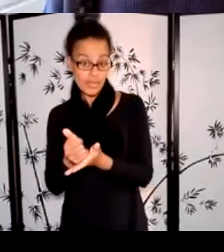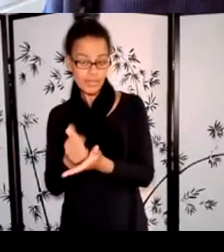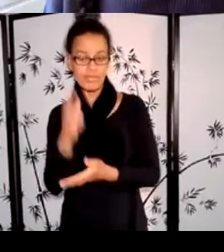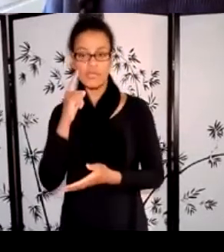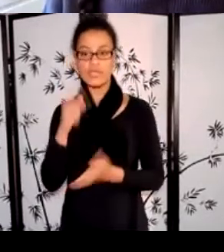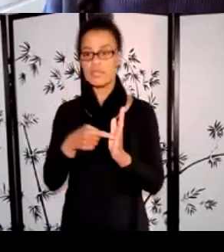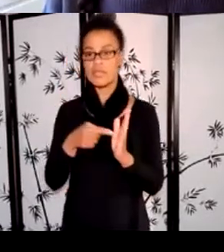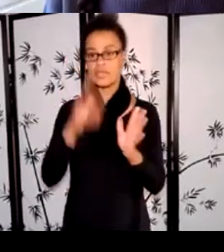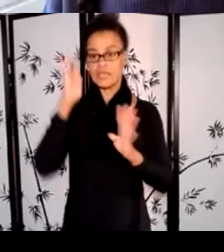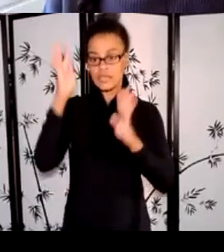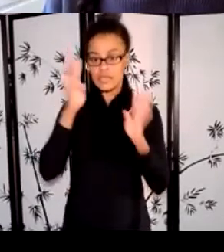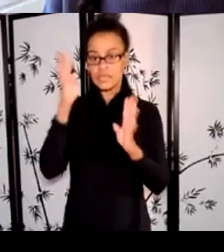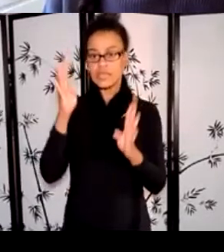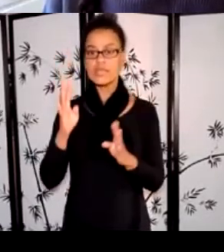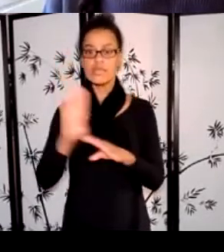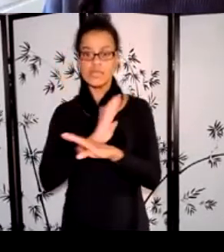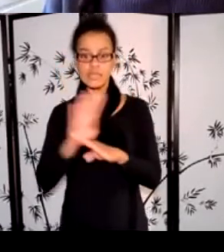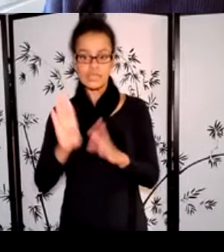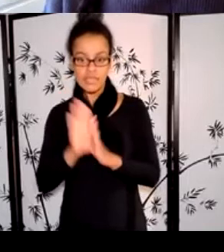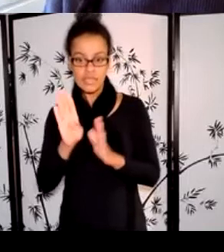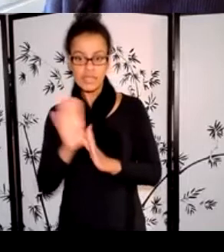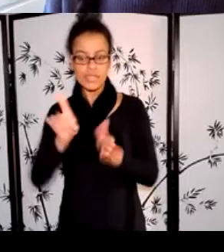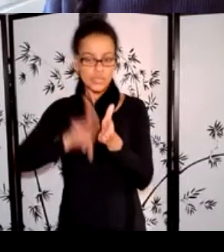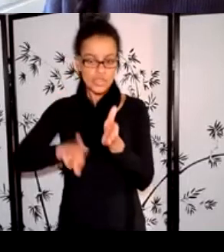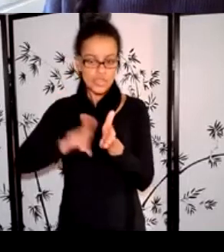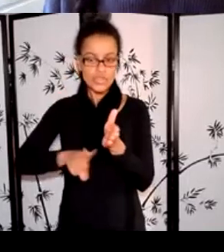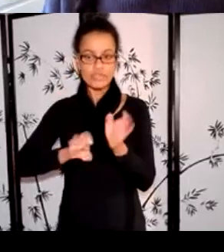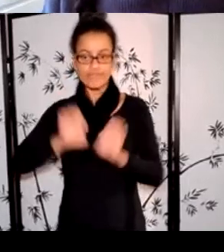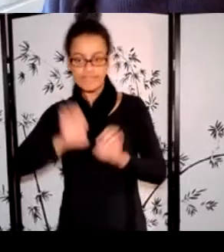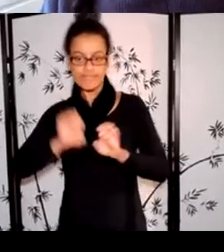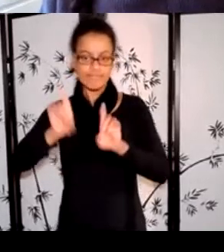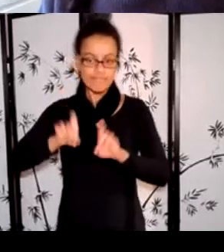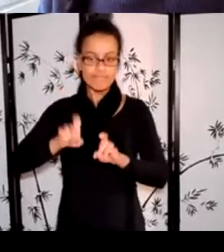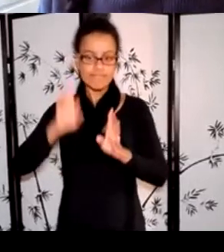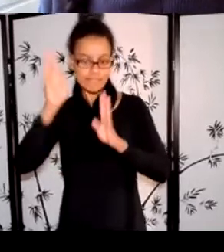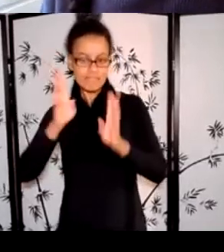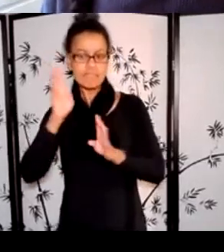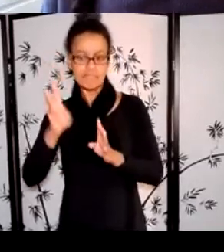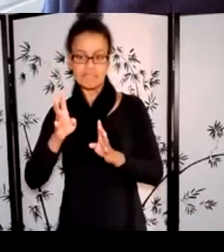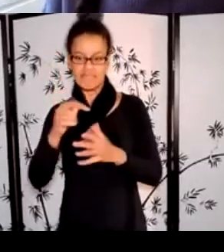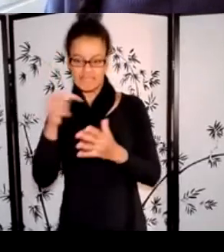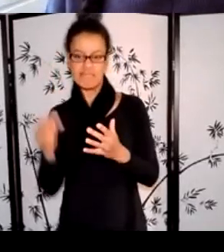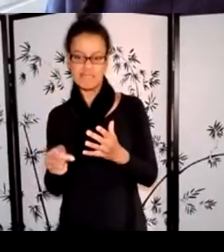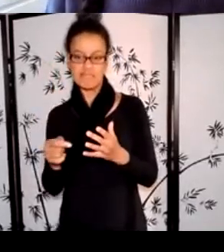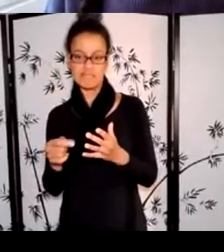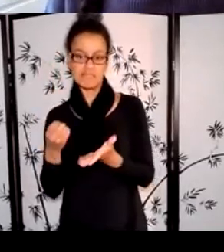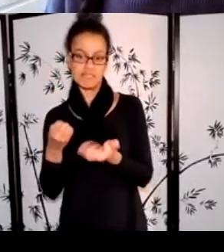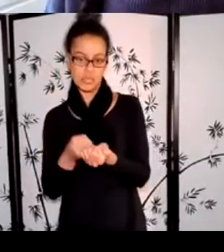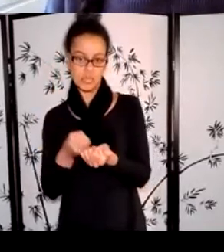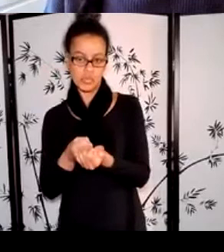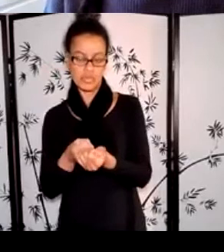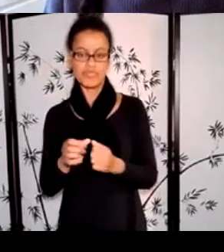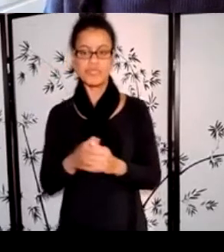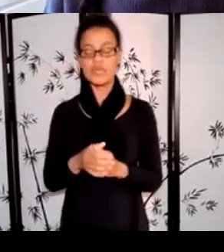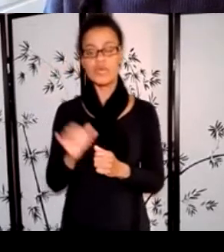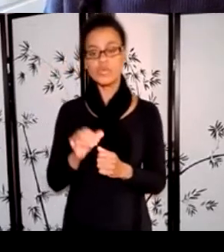business development, research, and experimentation. Arts-centered projects that encourage everyday creativity, including